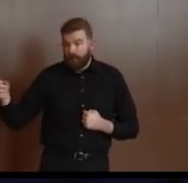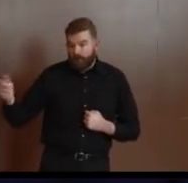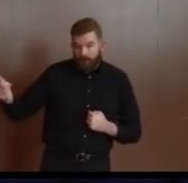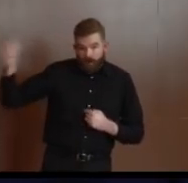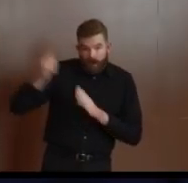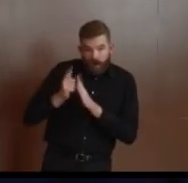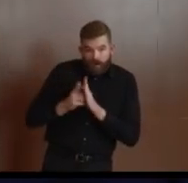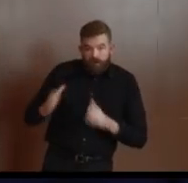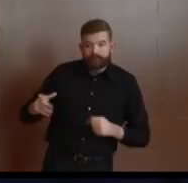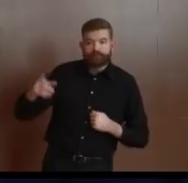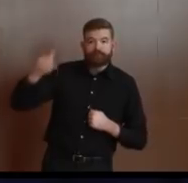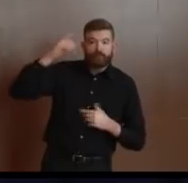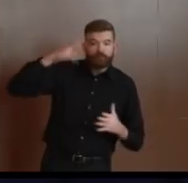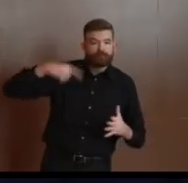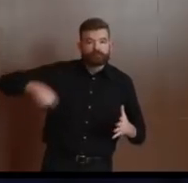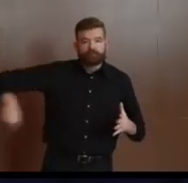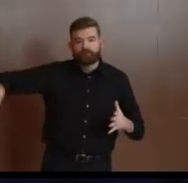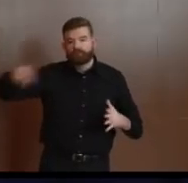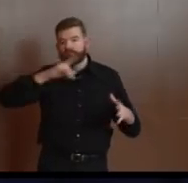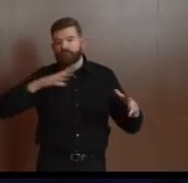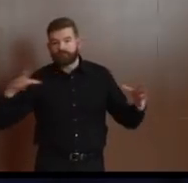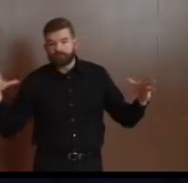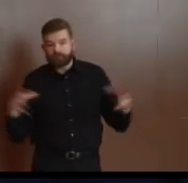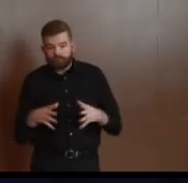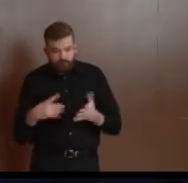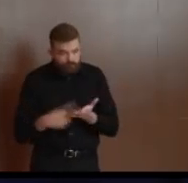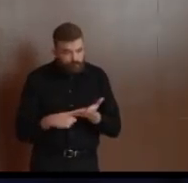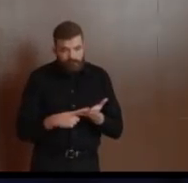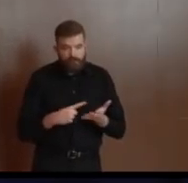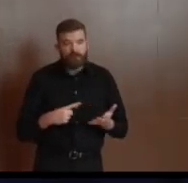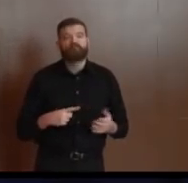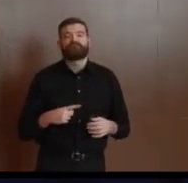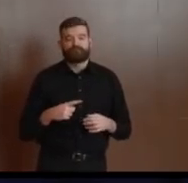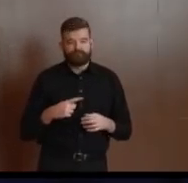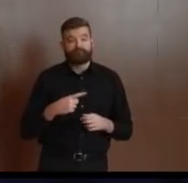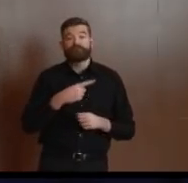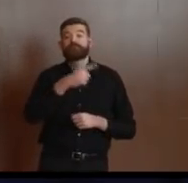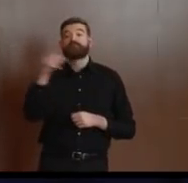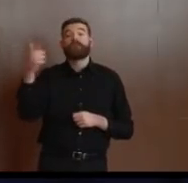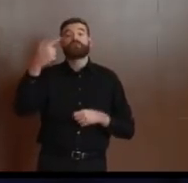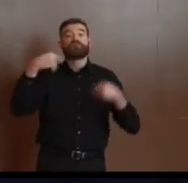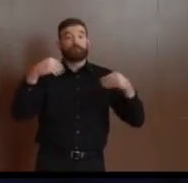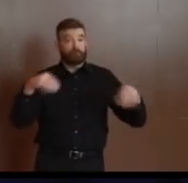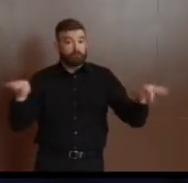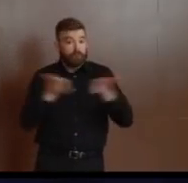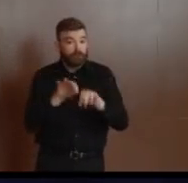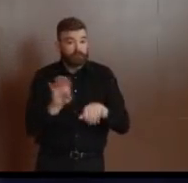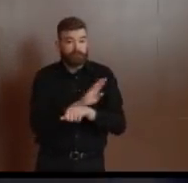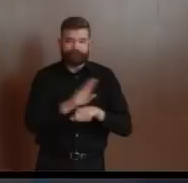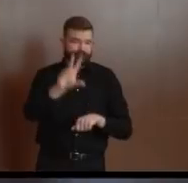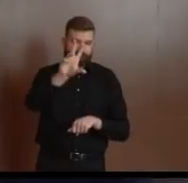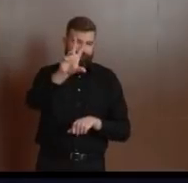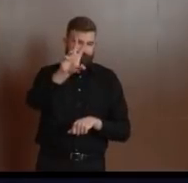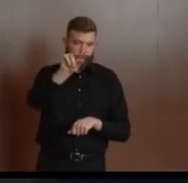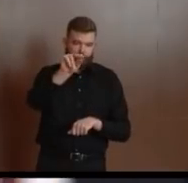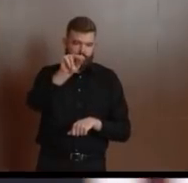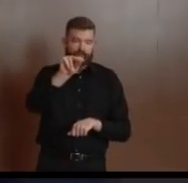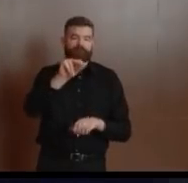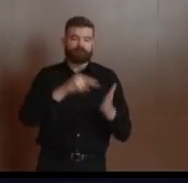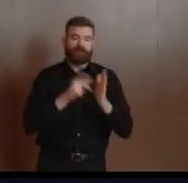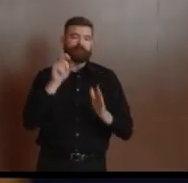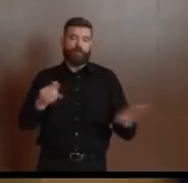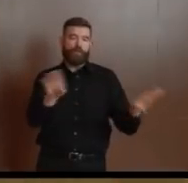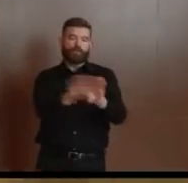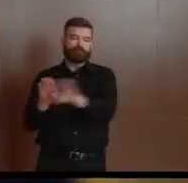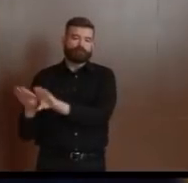stores at this juncture are deemed non-essential. And that was my response. Thank you. Ma'am. John, I'll get